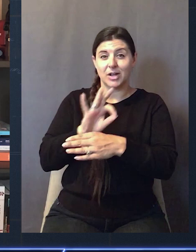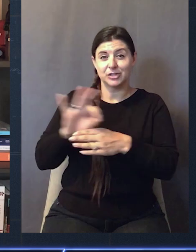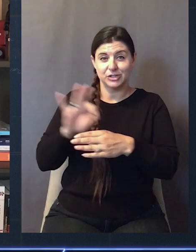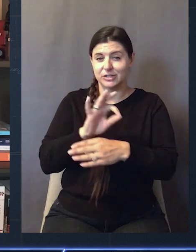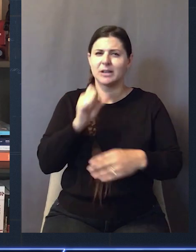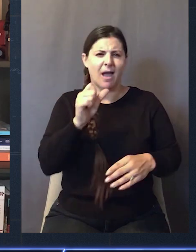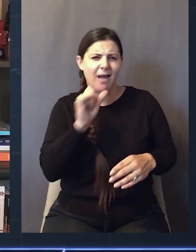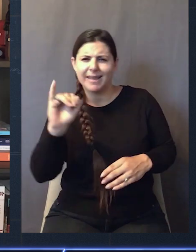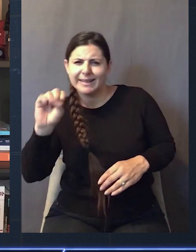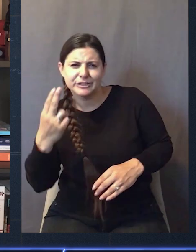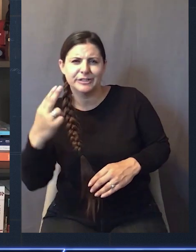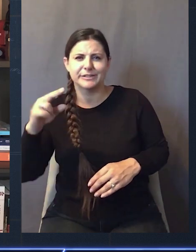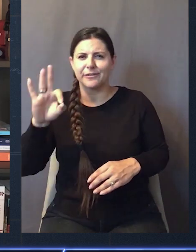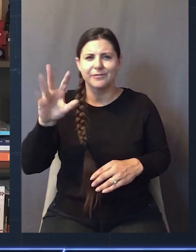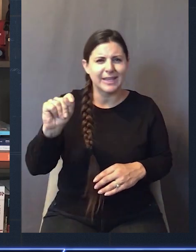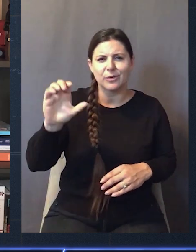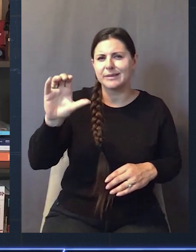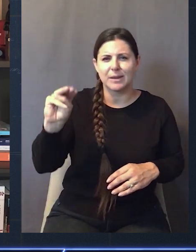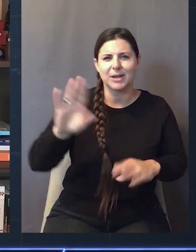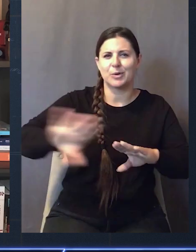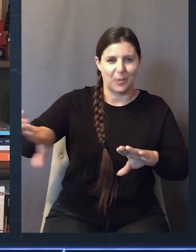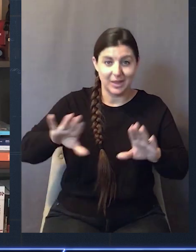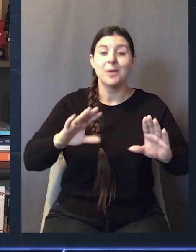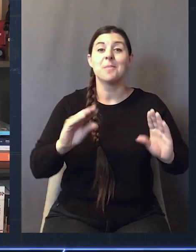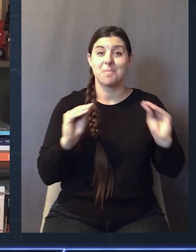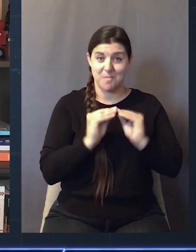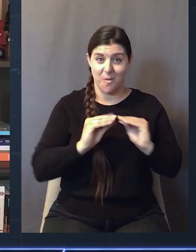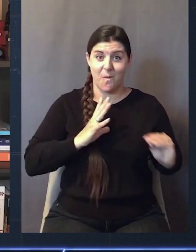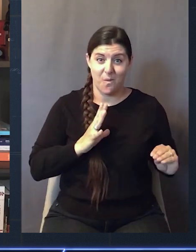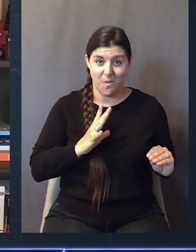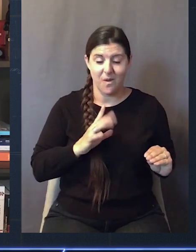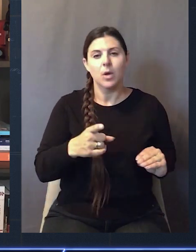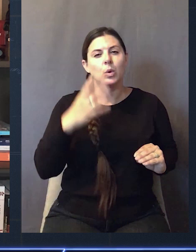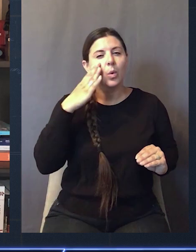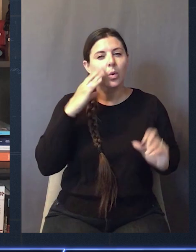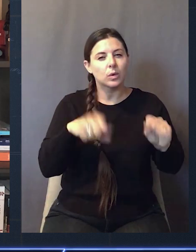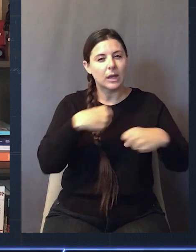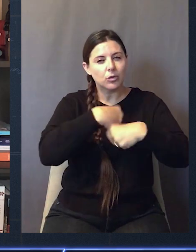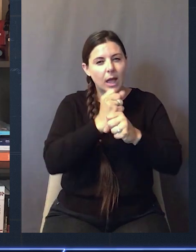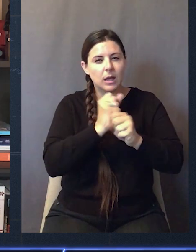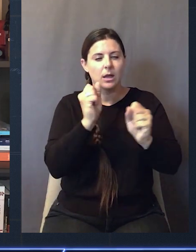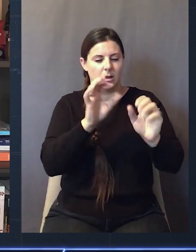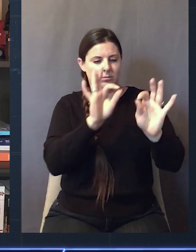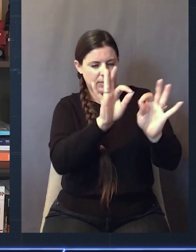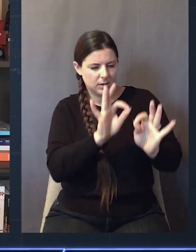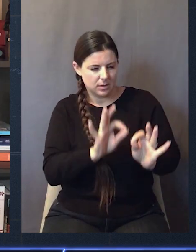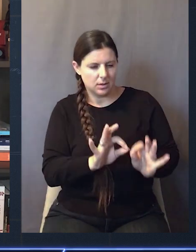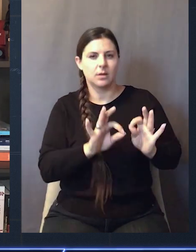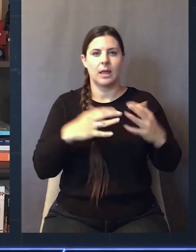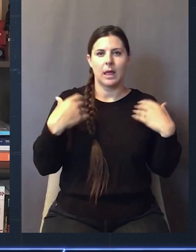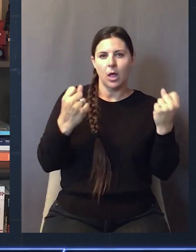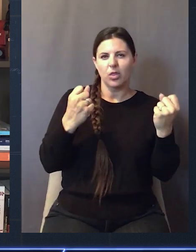math functions. Now rest assured this isn't about the metric system. It's not about inches or feet or centimeters. It's much cooler than that.